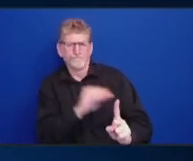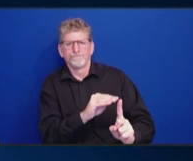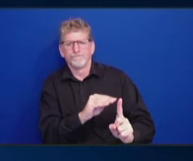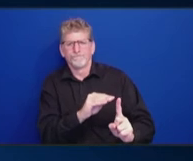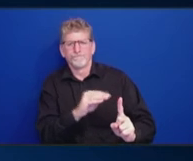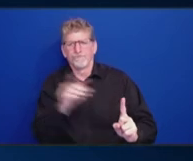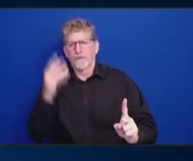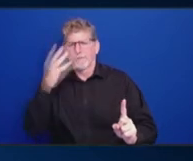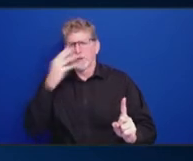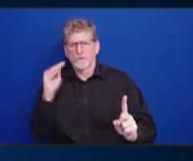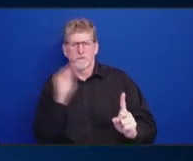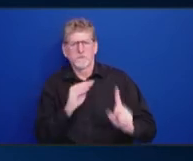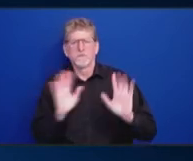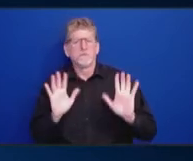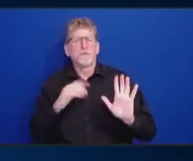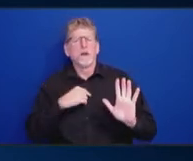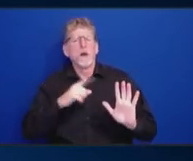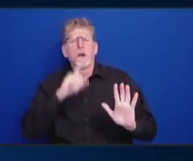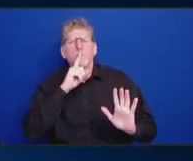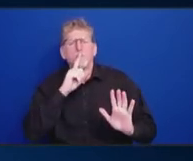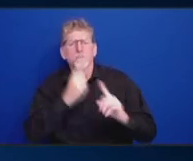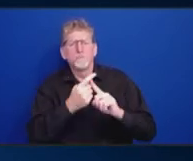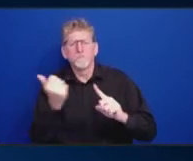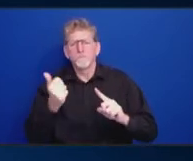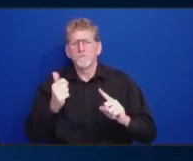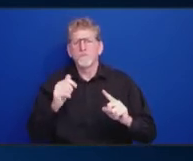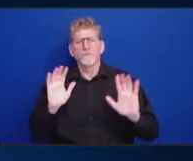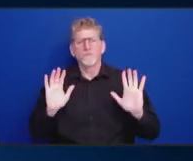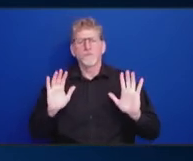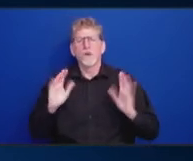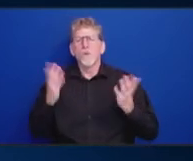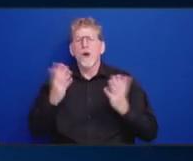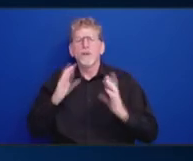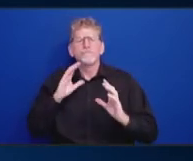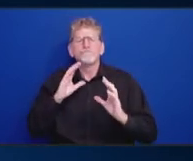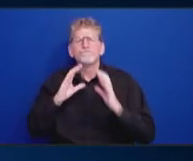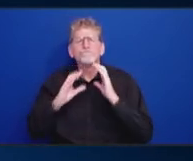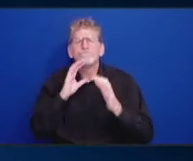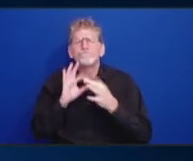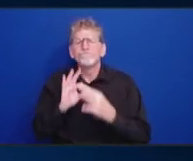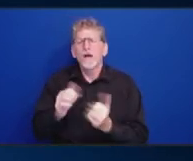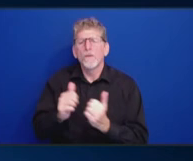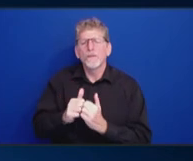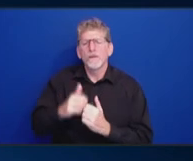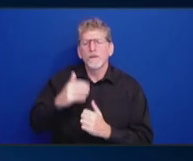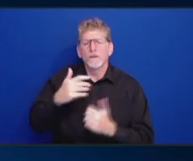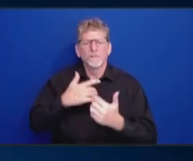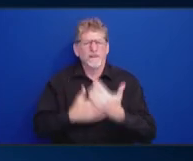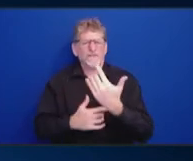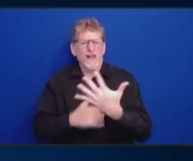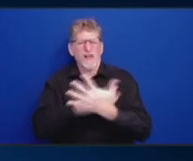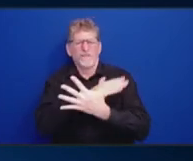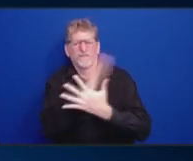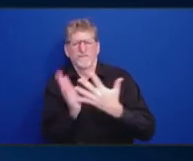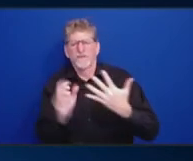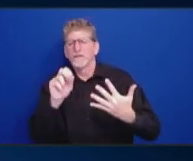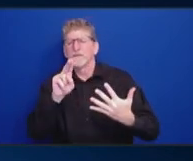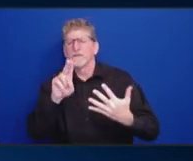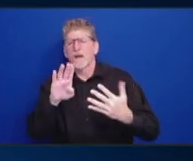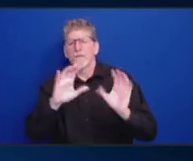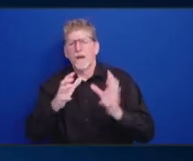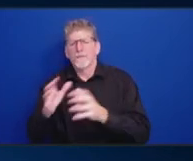What we're really talking about, in the past, there have been about usually five subcommittees. And just as you've heard from the last